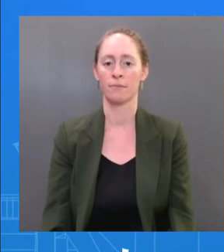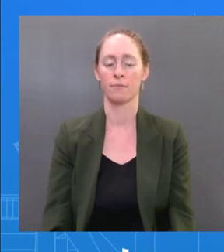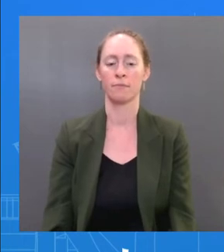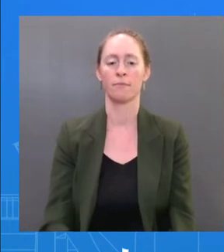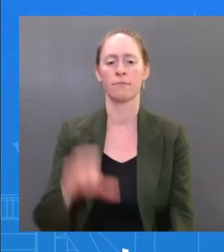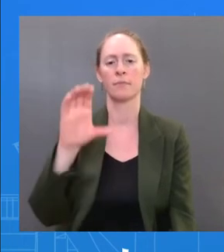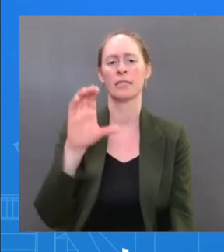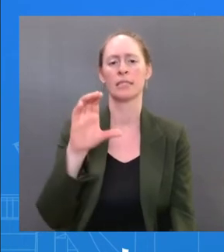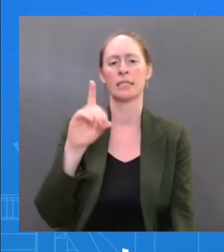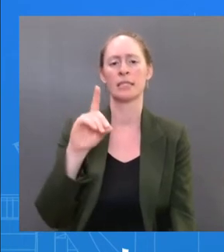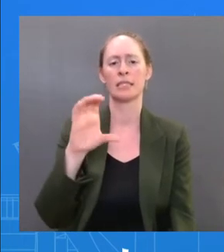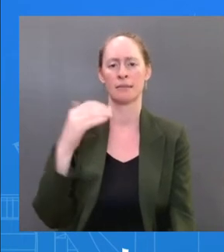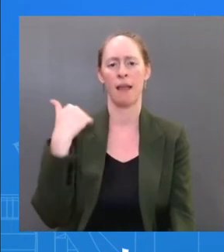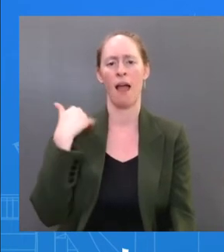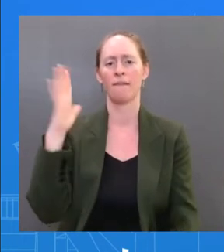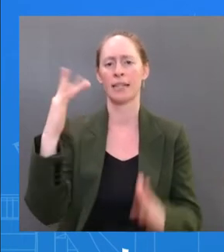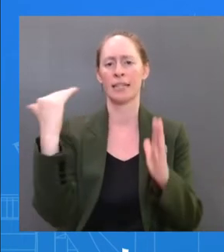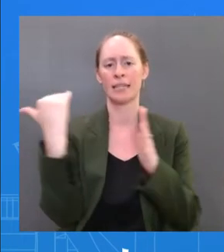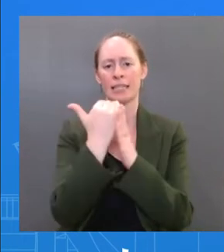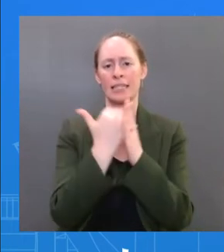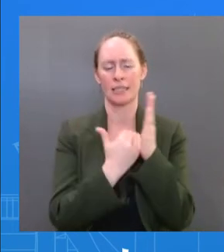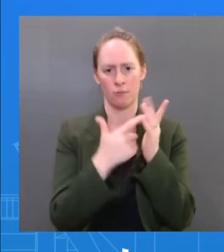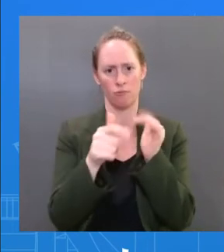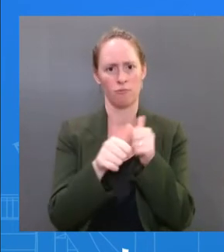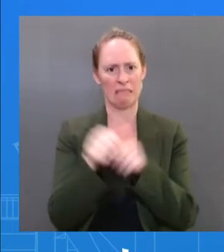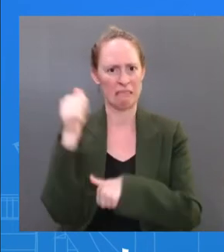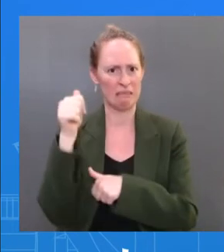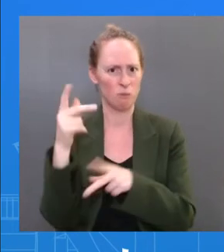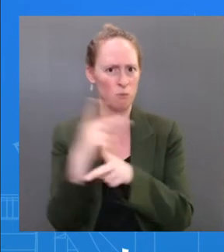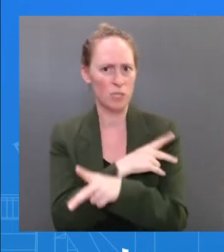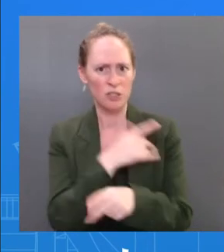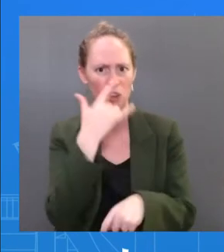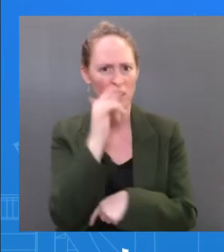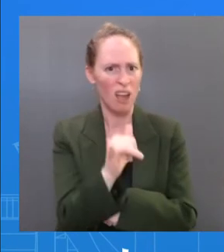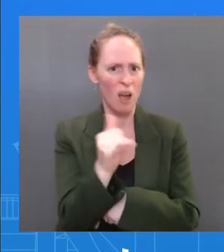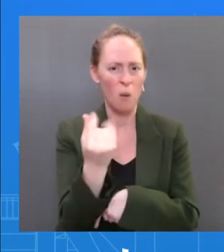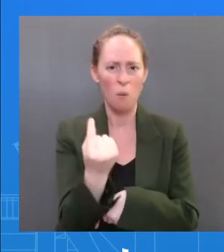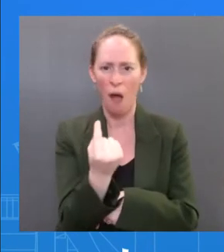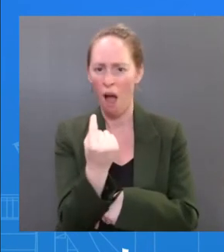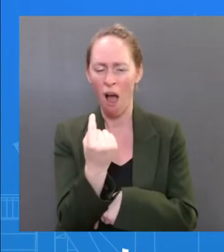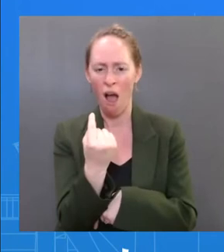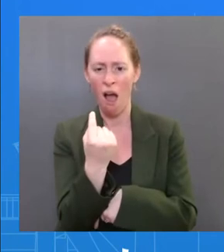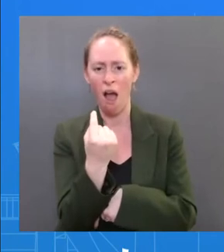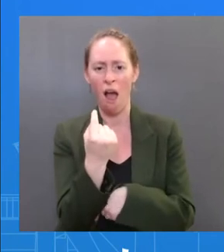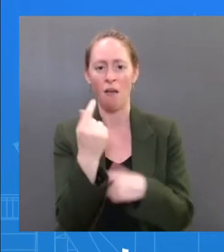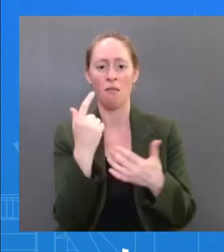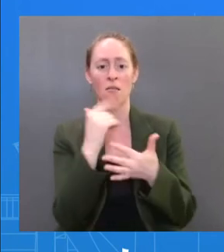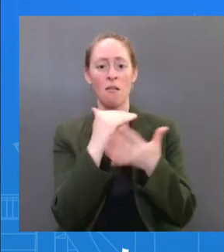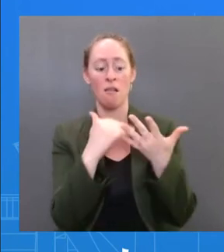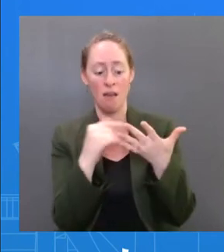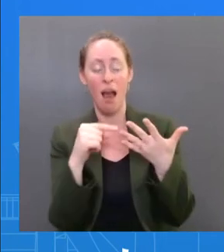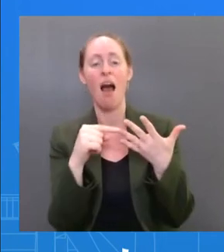And age is certainly one of them. And I have made the point that I think anyone over the age of 50